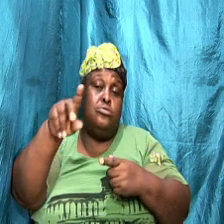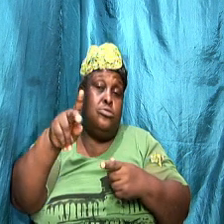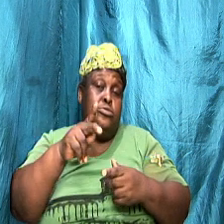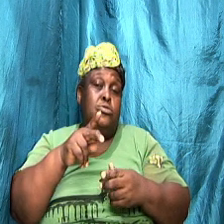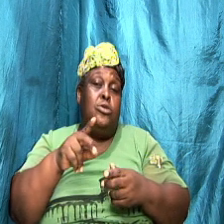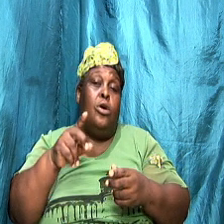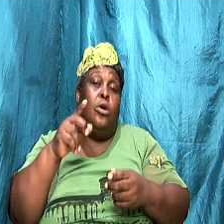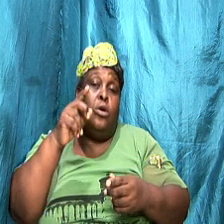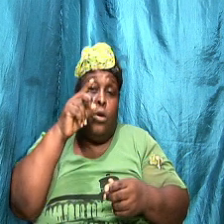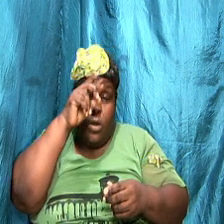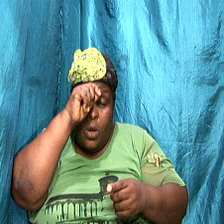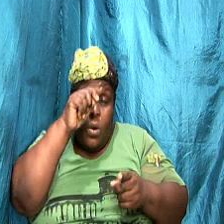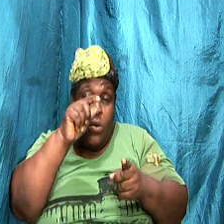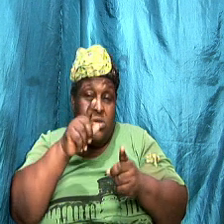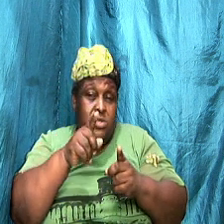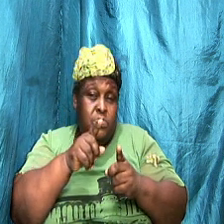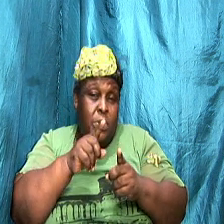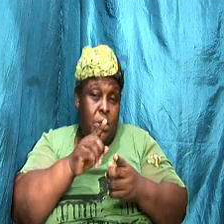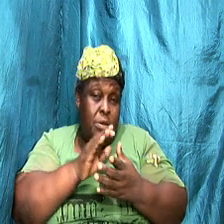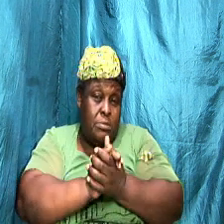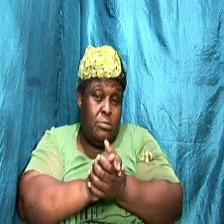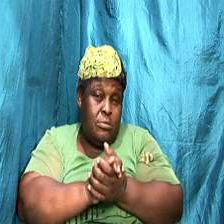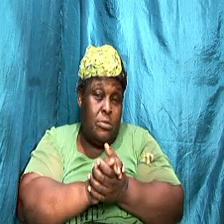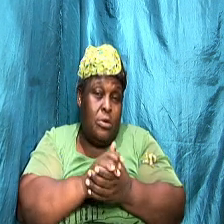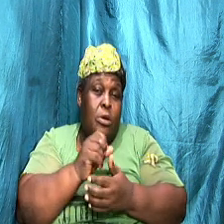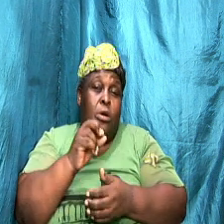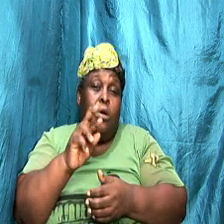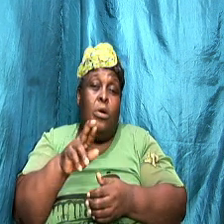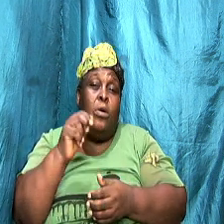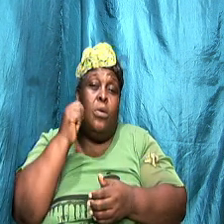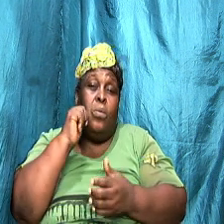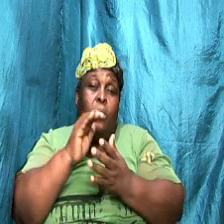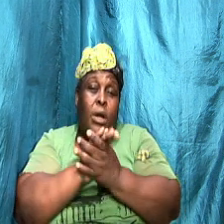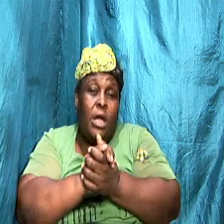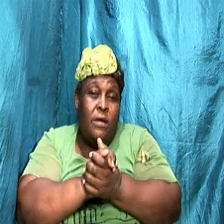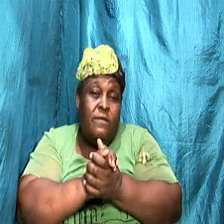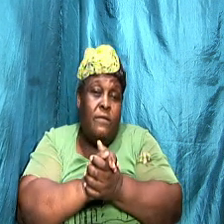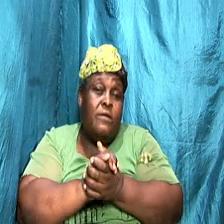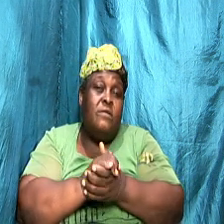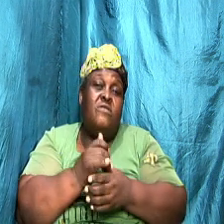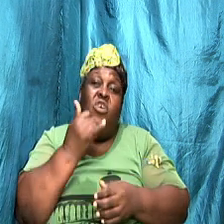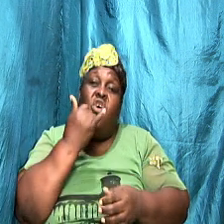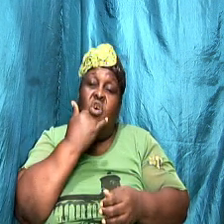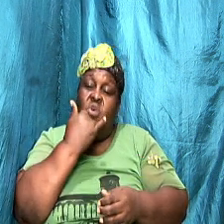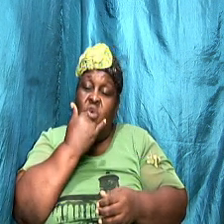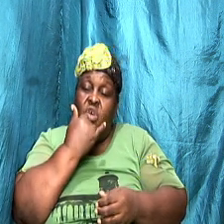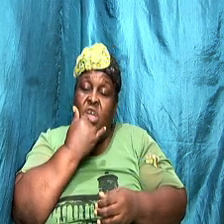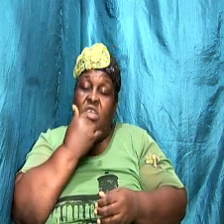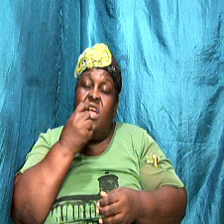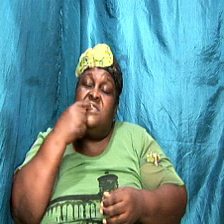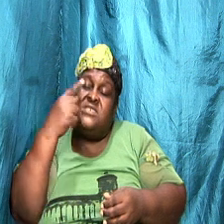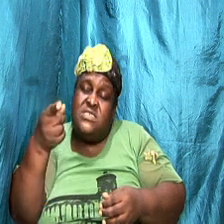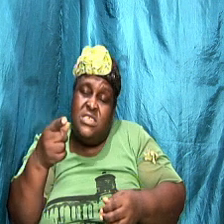give them the assurance that you care if you are wrong only you know what I was wrong